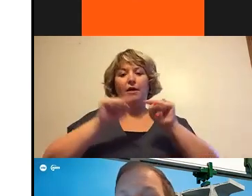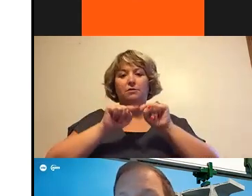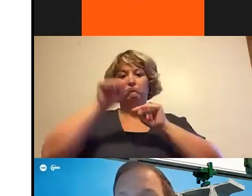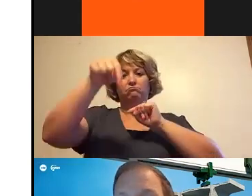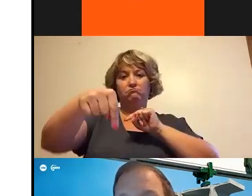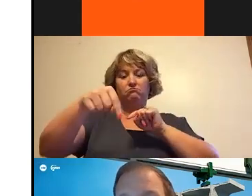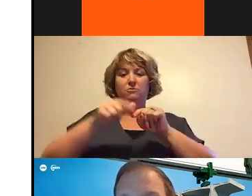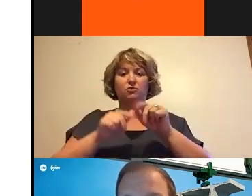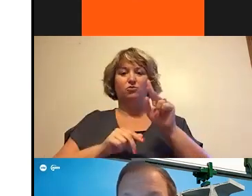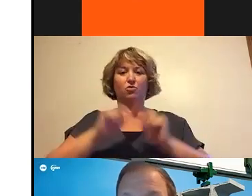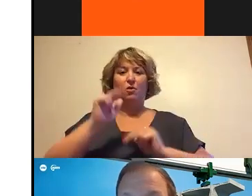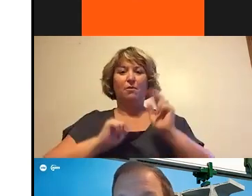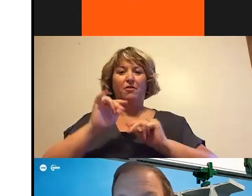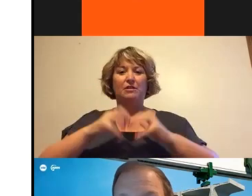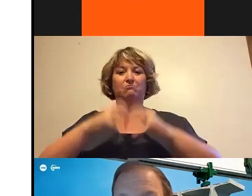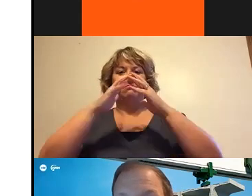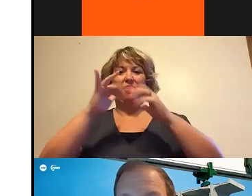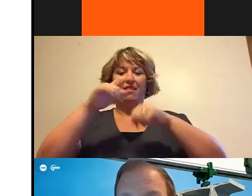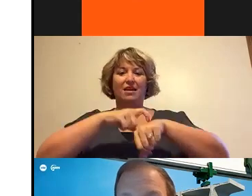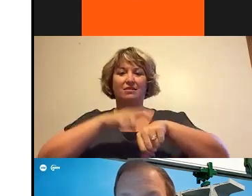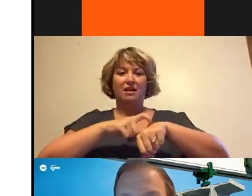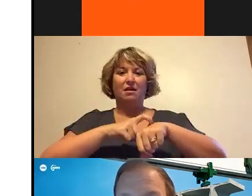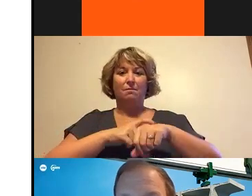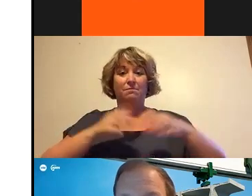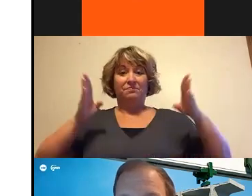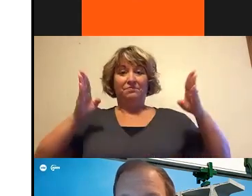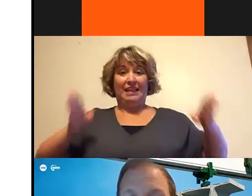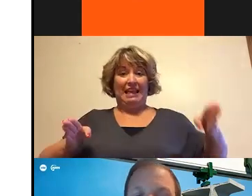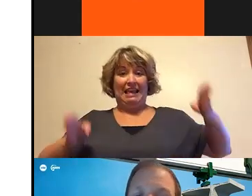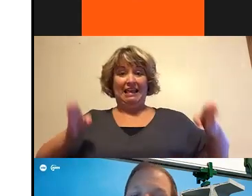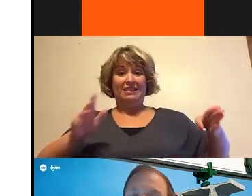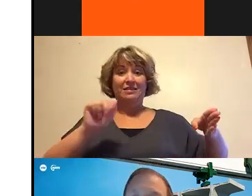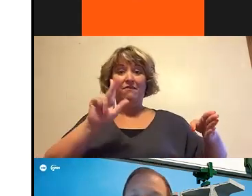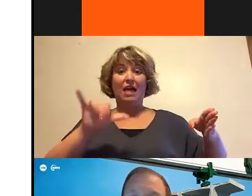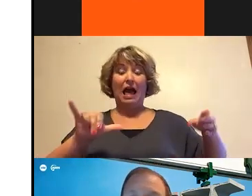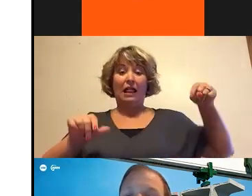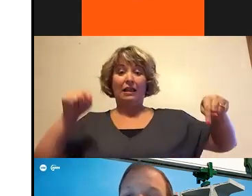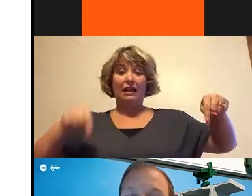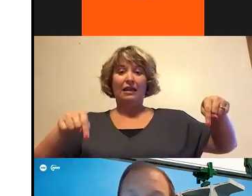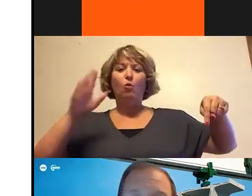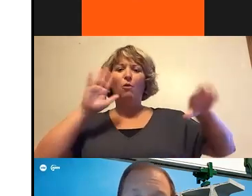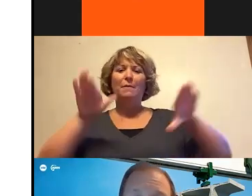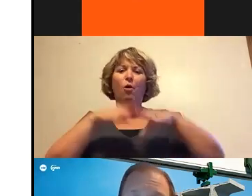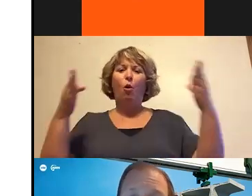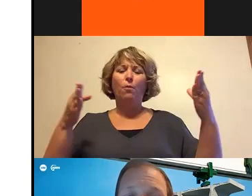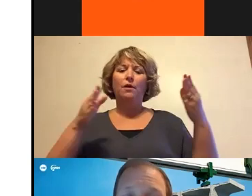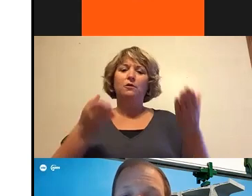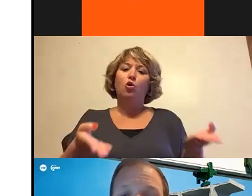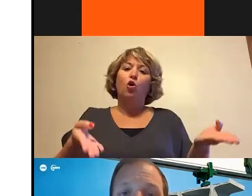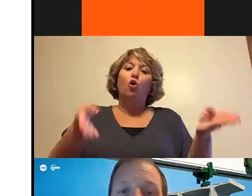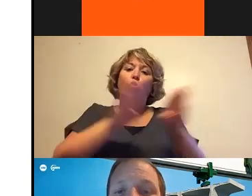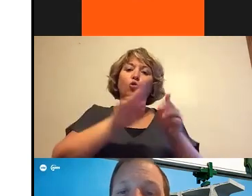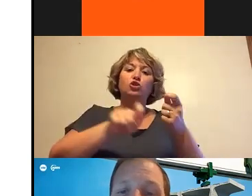time. So typically both ends of the alley will be open and will only be shutting down certain parts of the alley during the superstructure